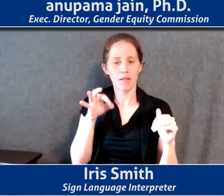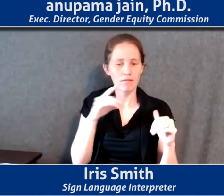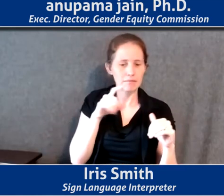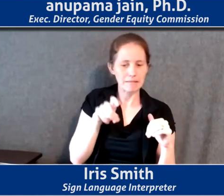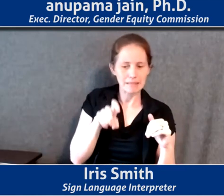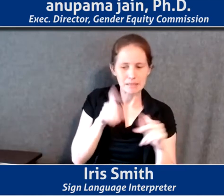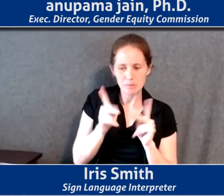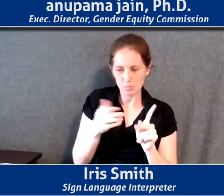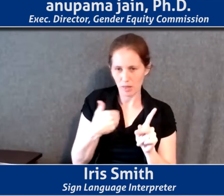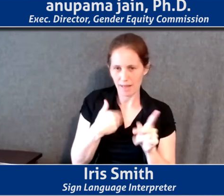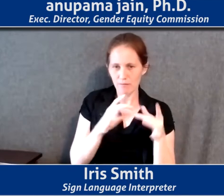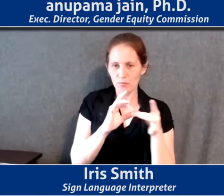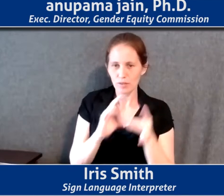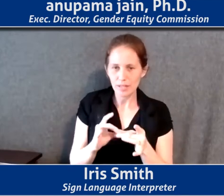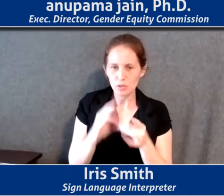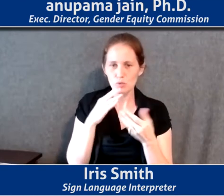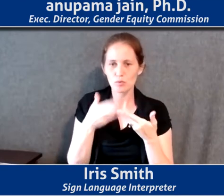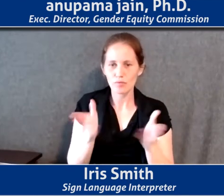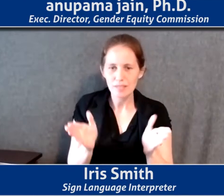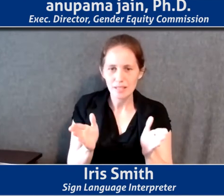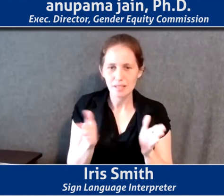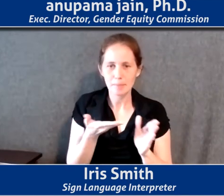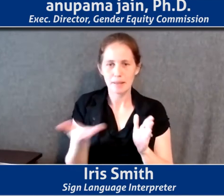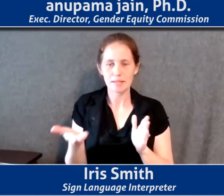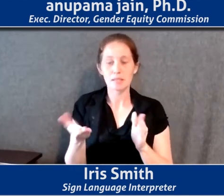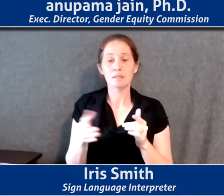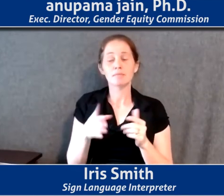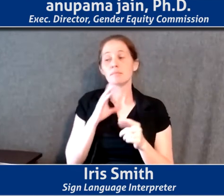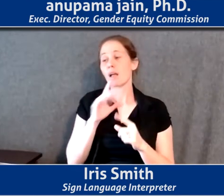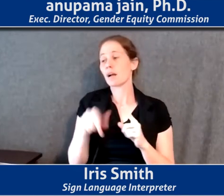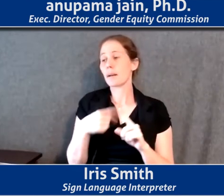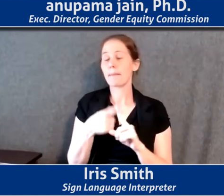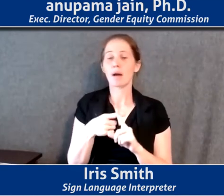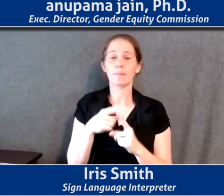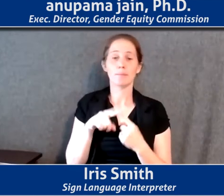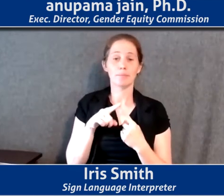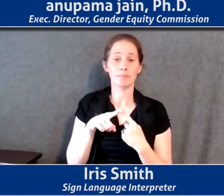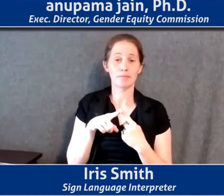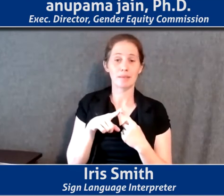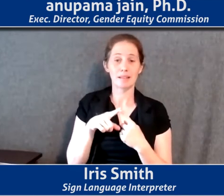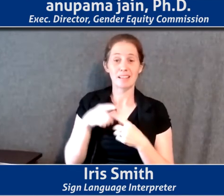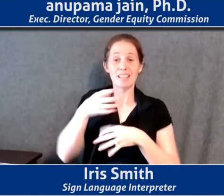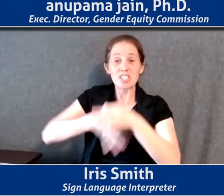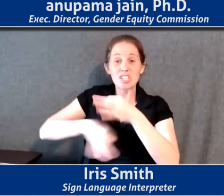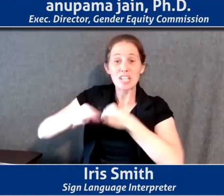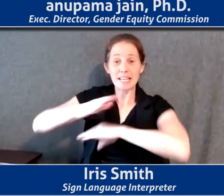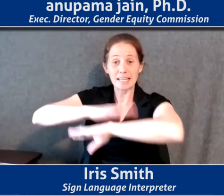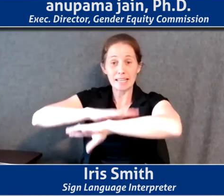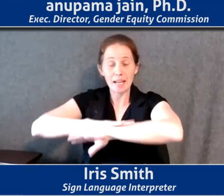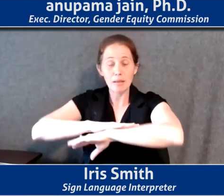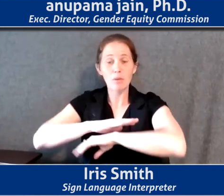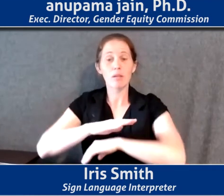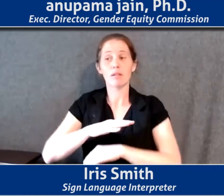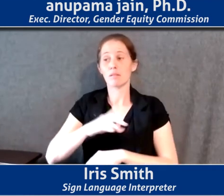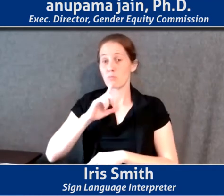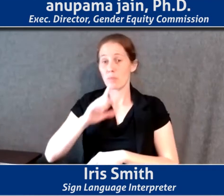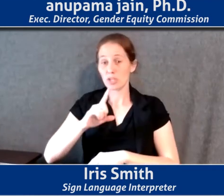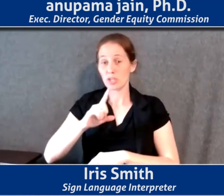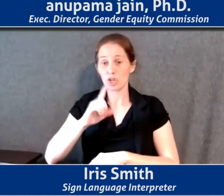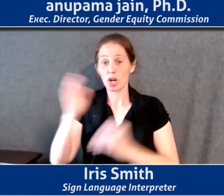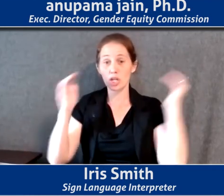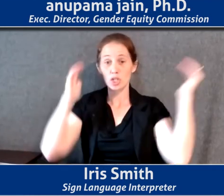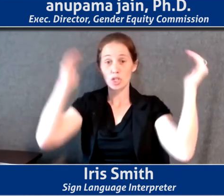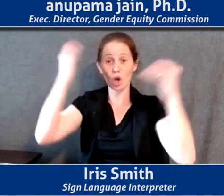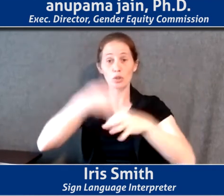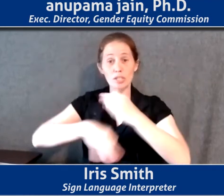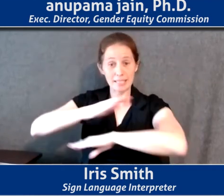people have in relation to public facilities? So we're talking about having changing tables, making sure they're adult changing tables,